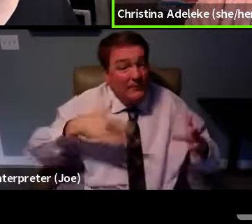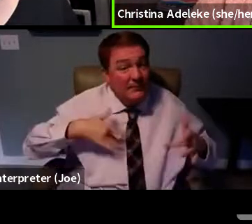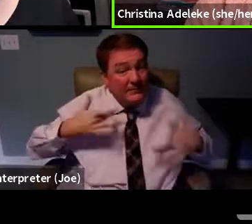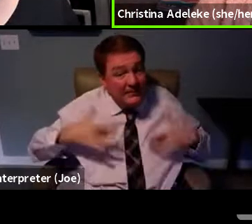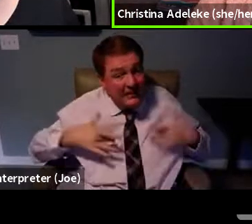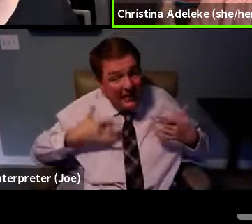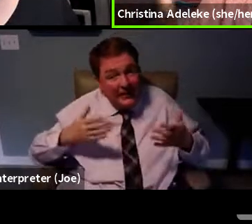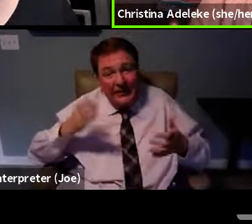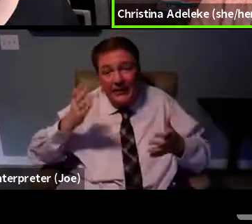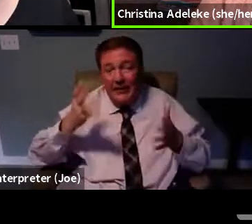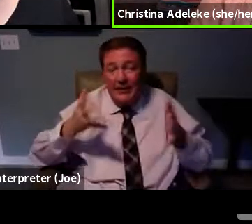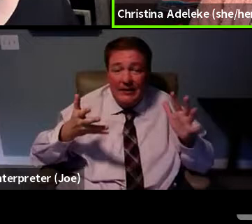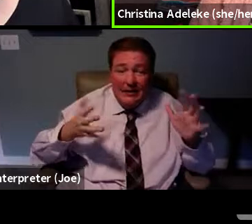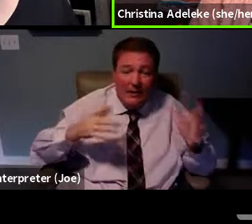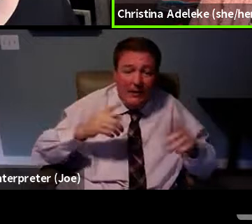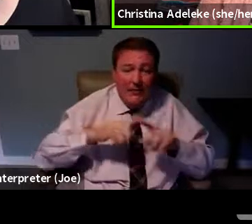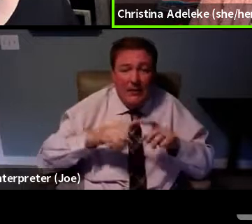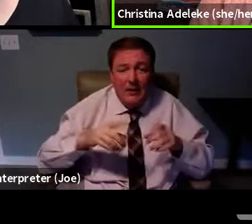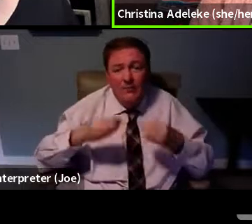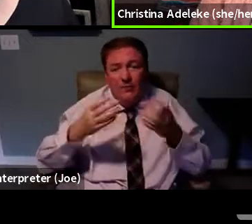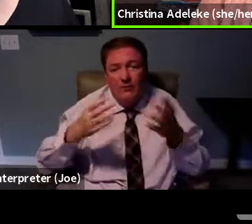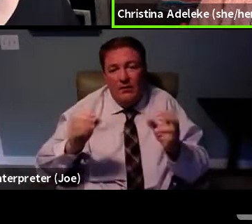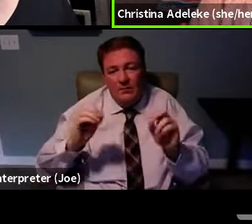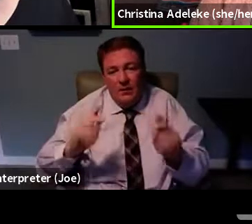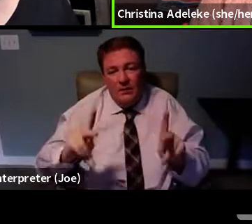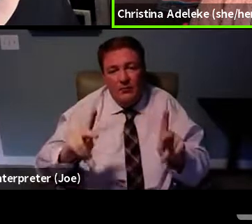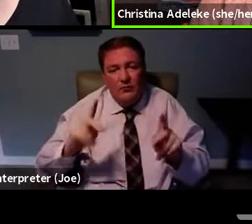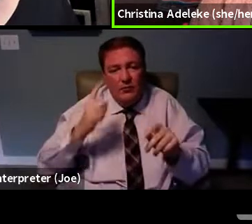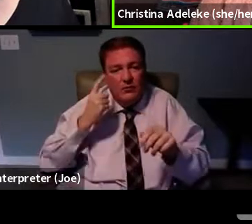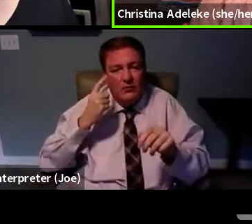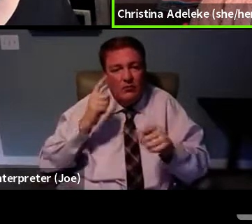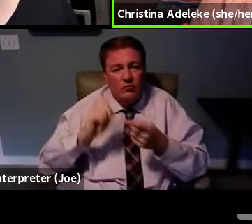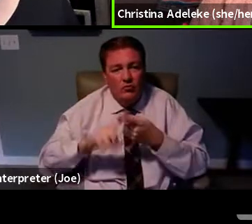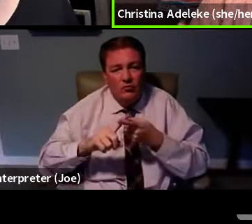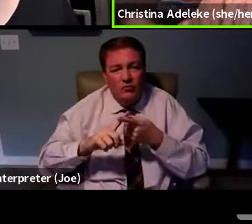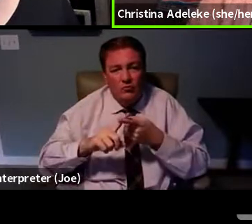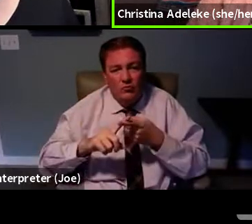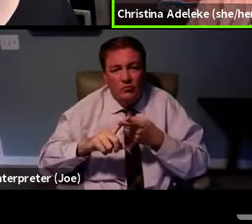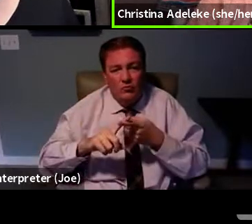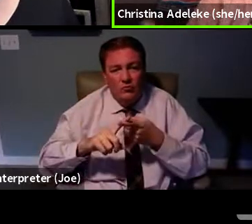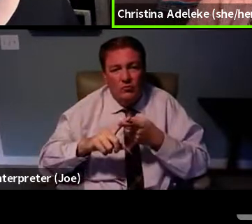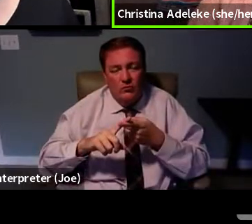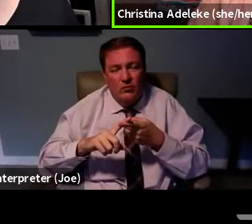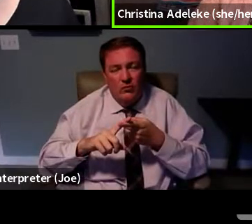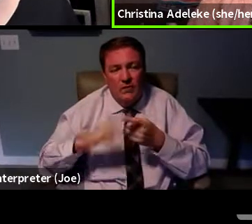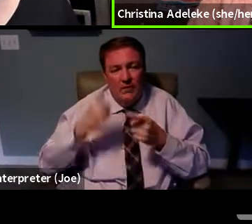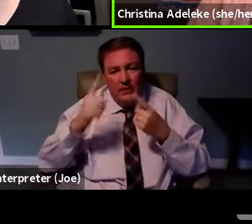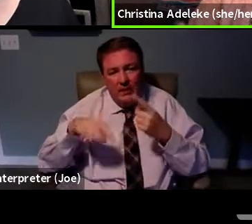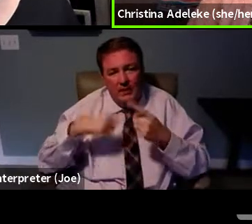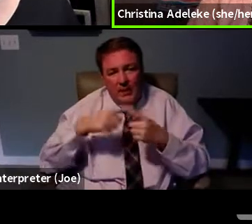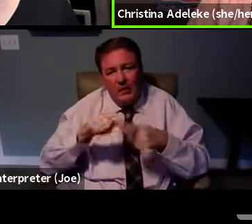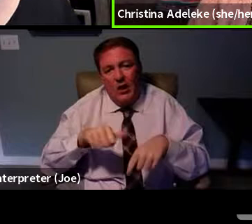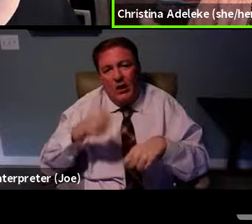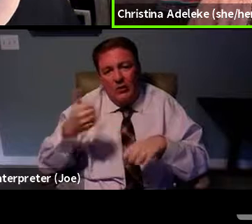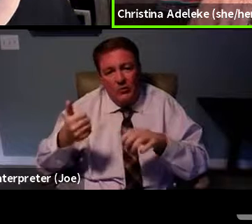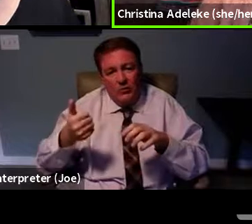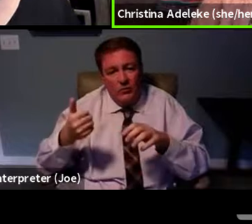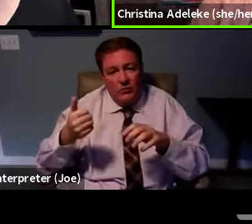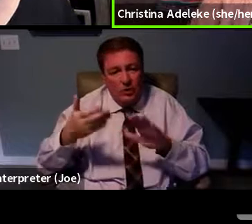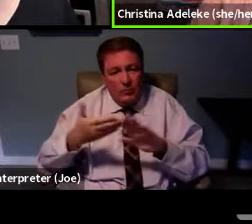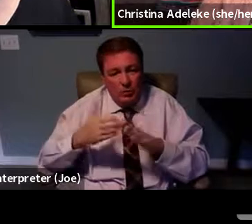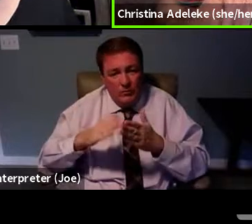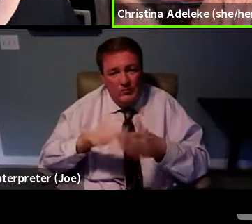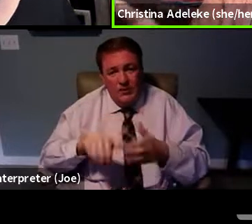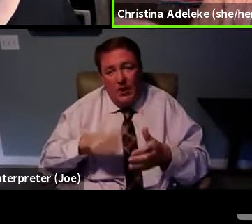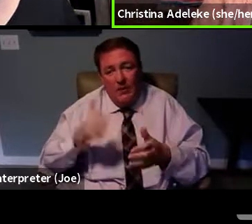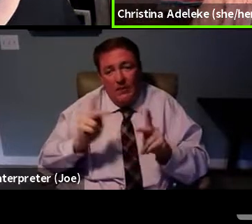I think that it provides an opportunity to be able to think about other communities and other populations who need